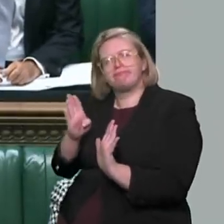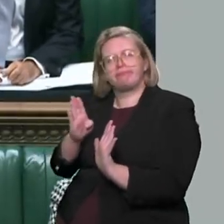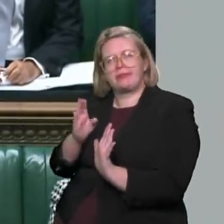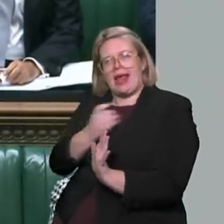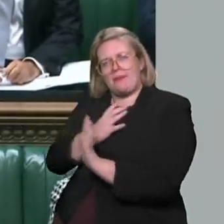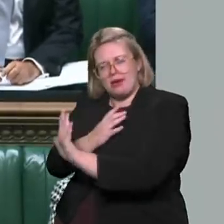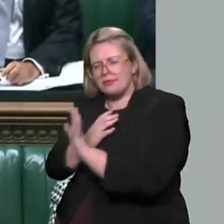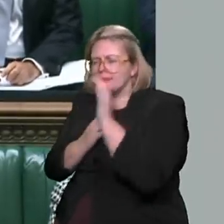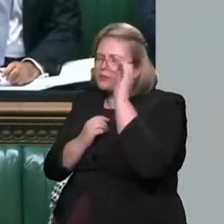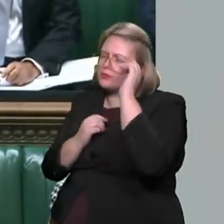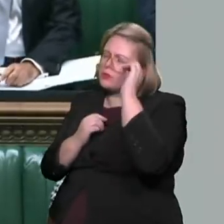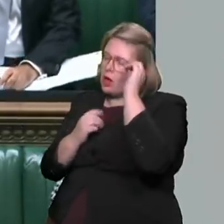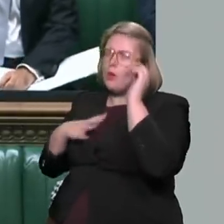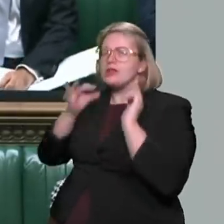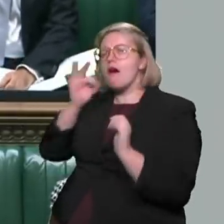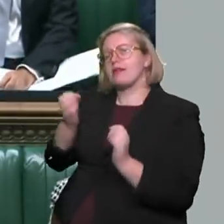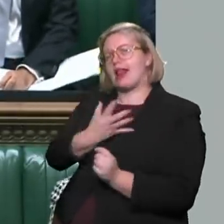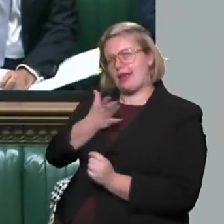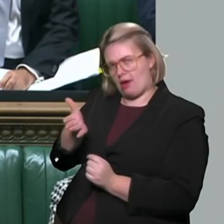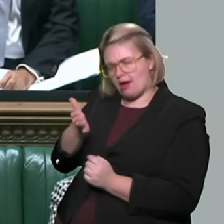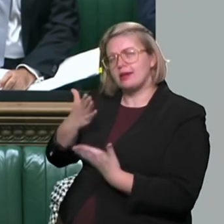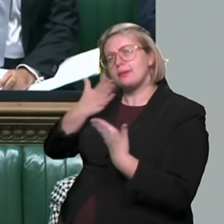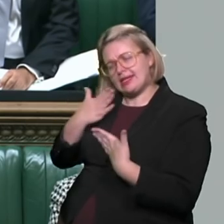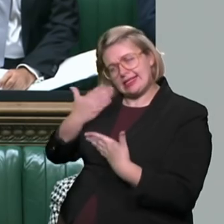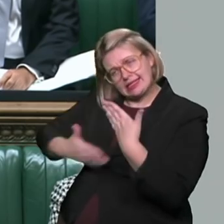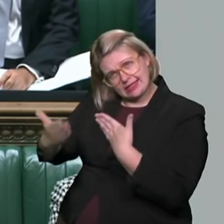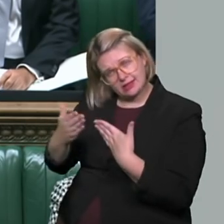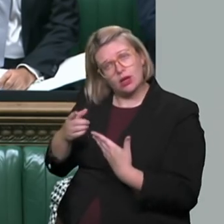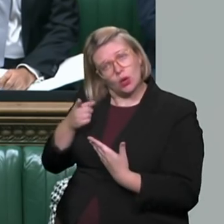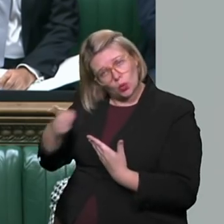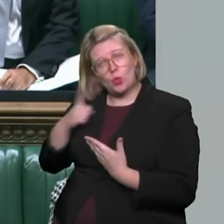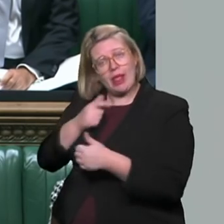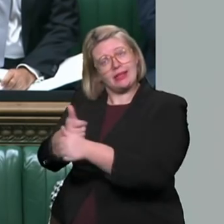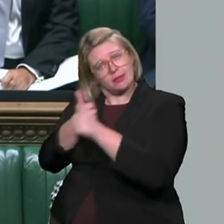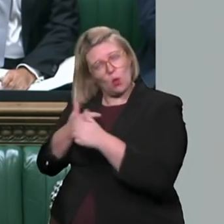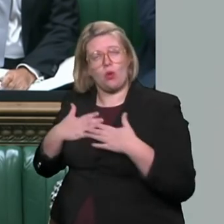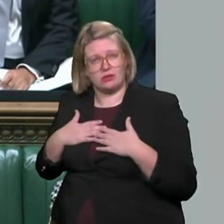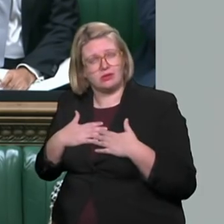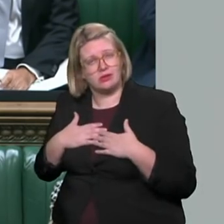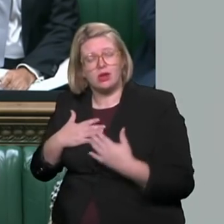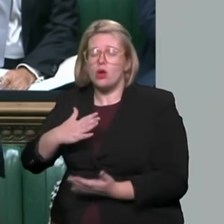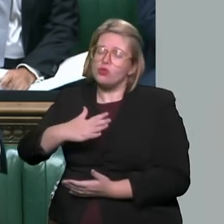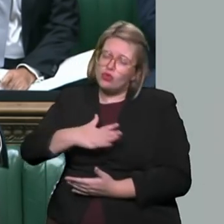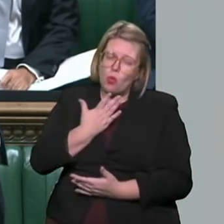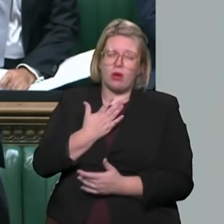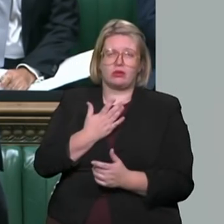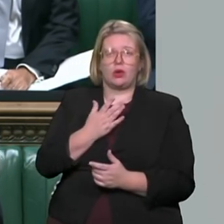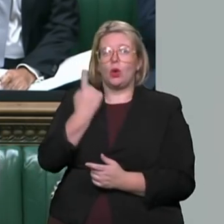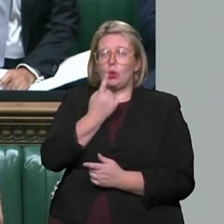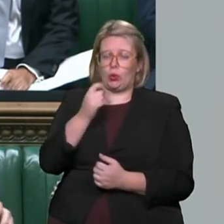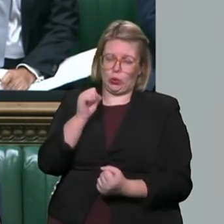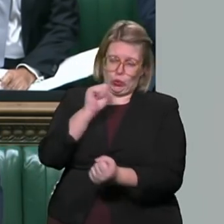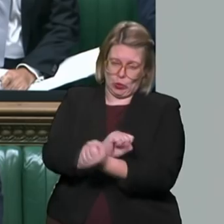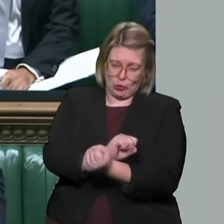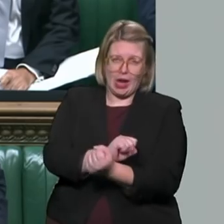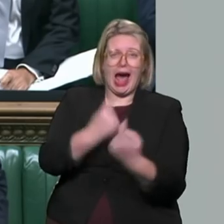is a commitment by the Labour Party in future to support measures and not to allow the early release of those